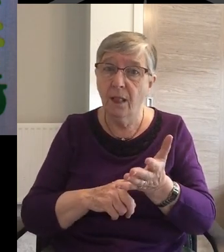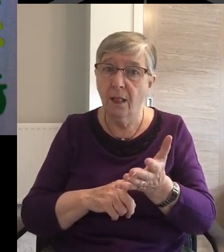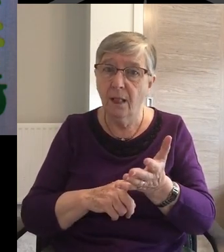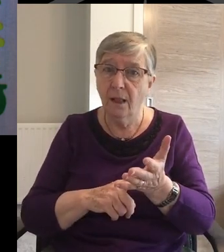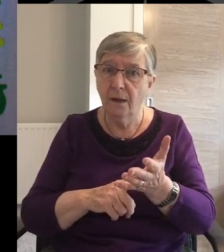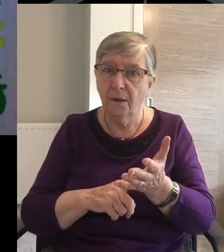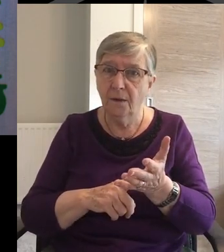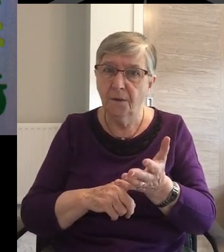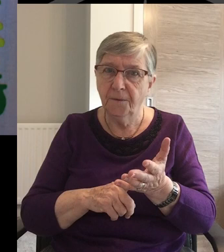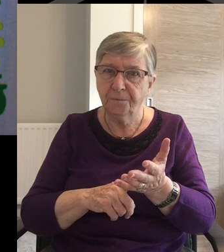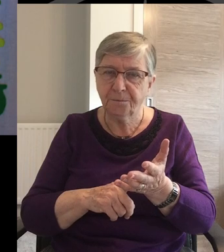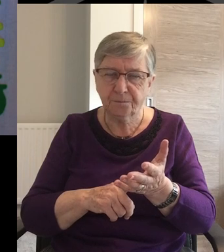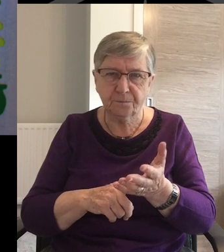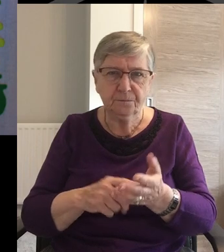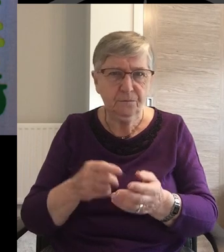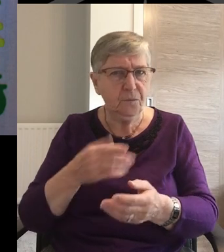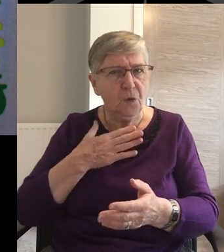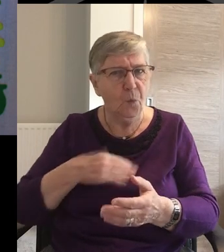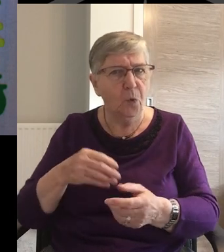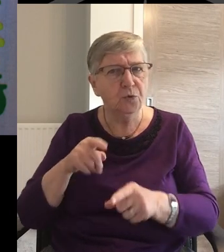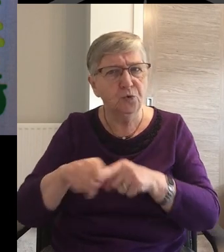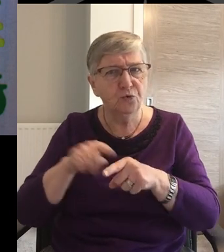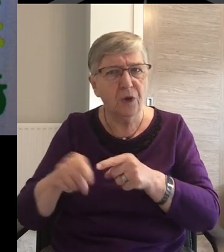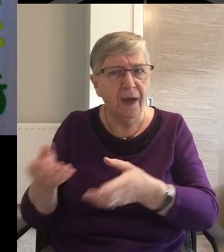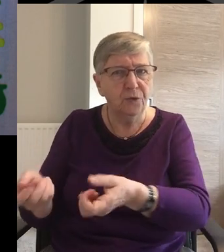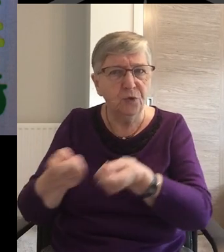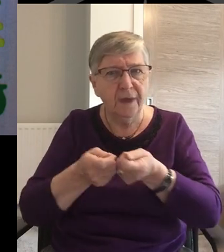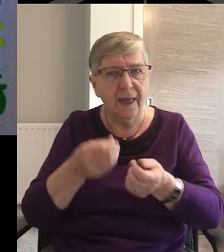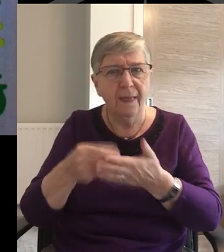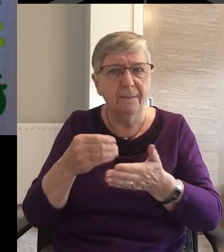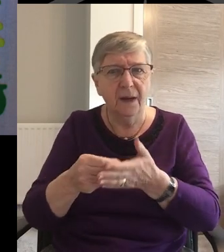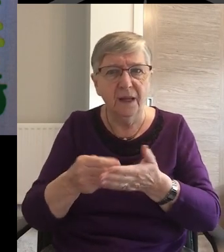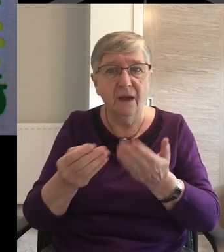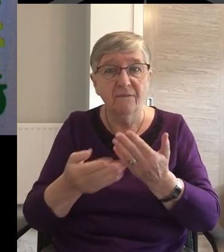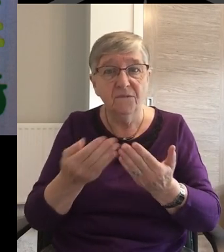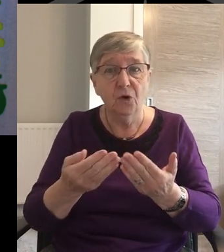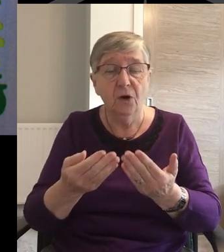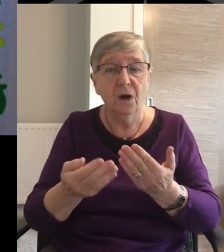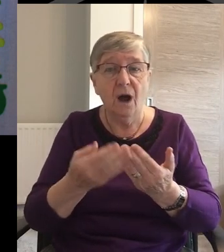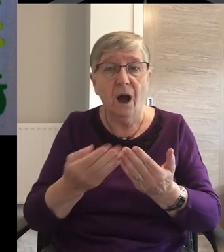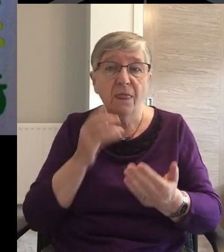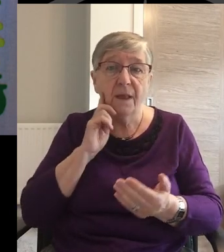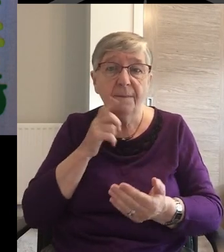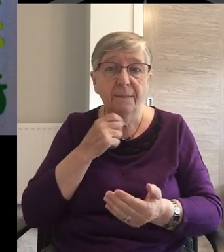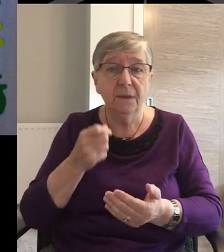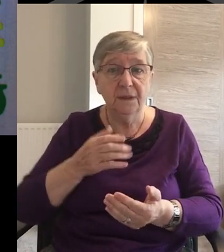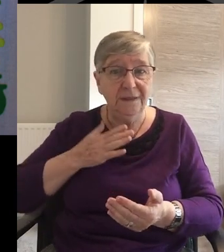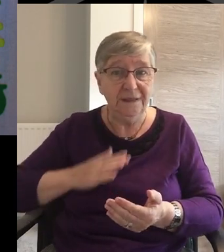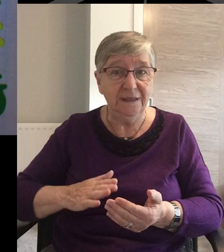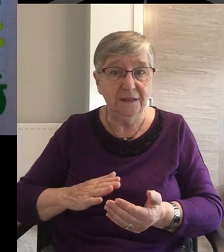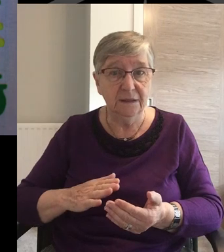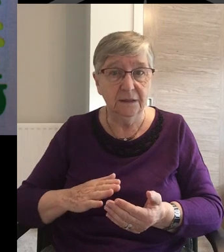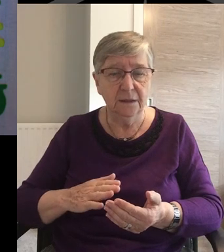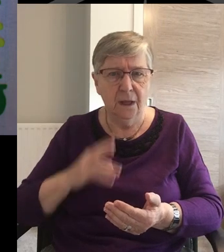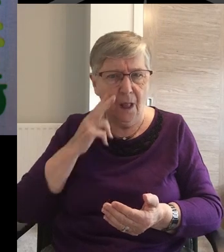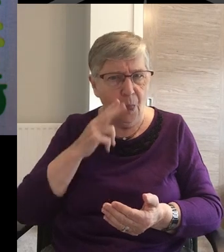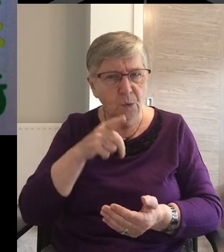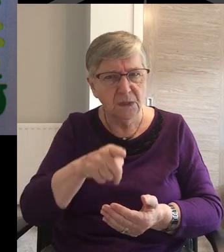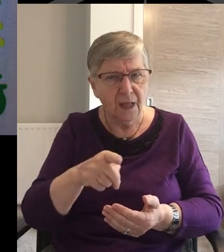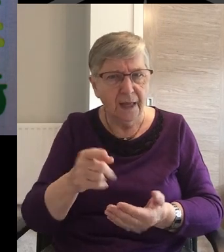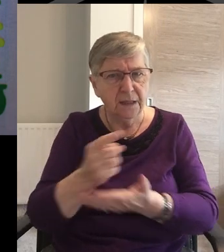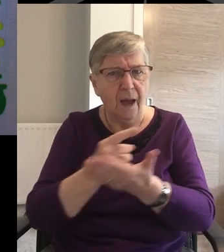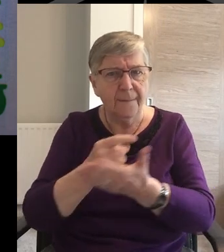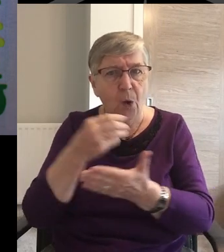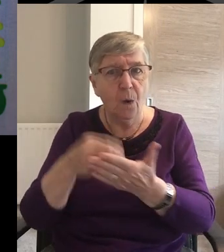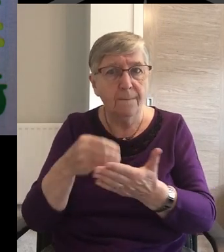For getting money for someone else It all looks at first glance To be about money Is this the